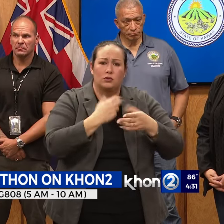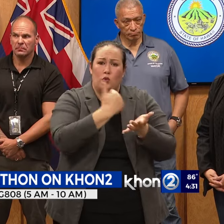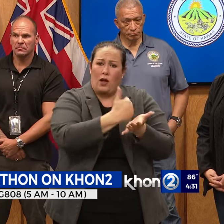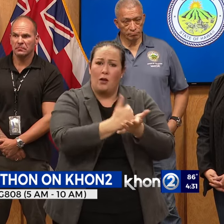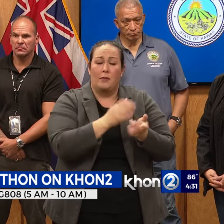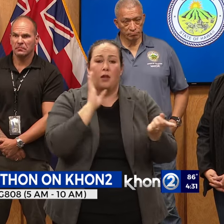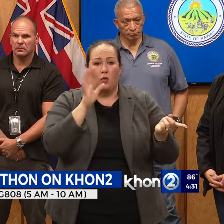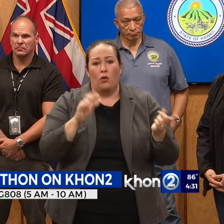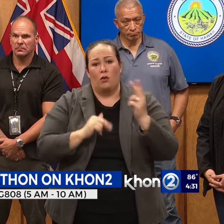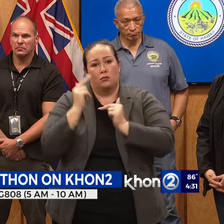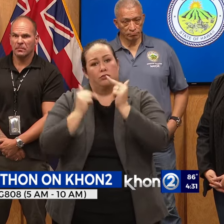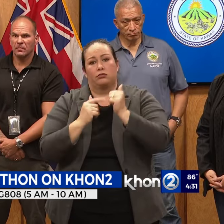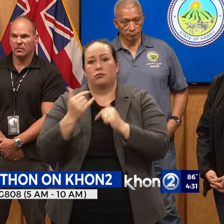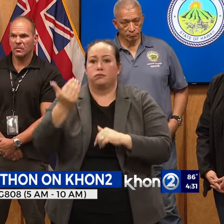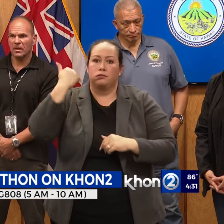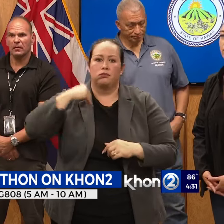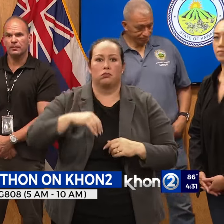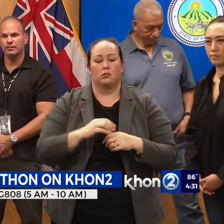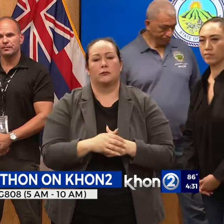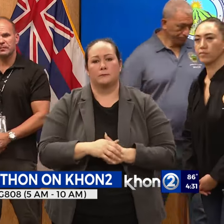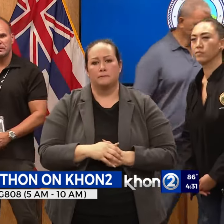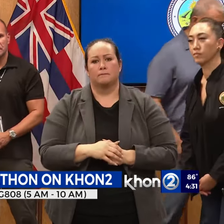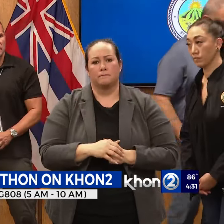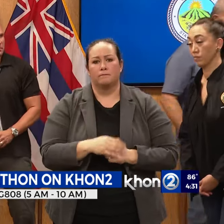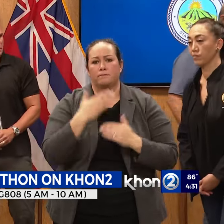it's going to take time. So thank you all for today.